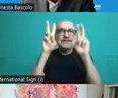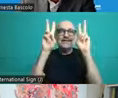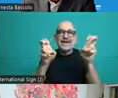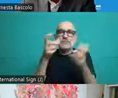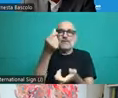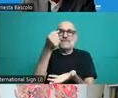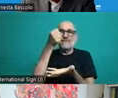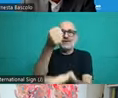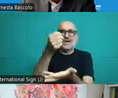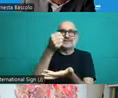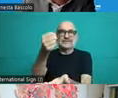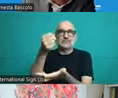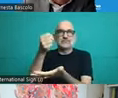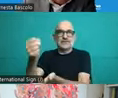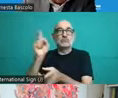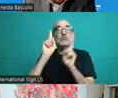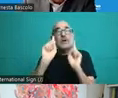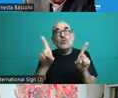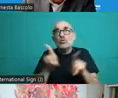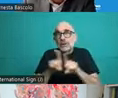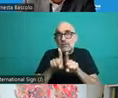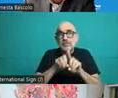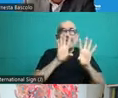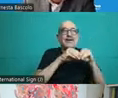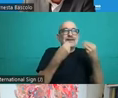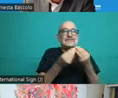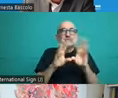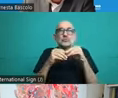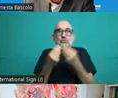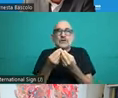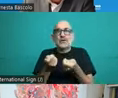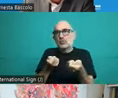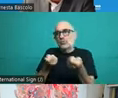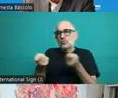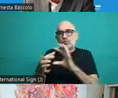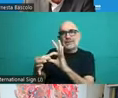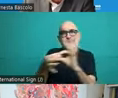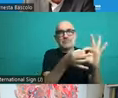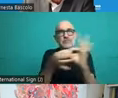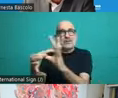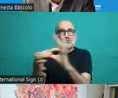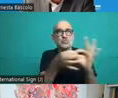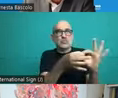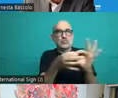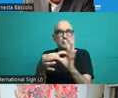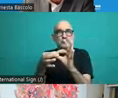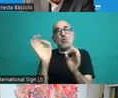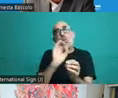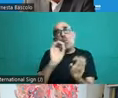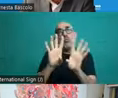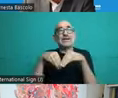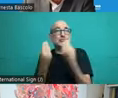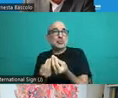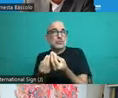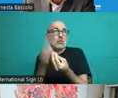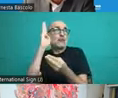kind of like final outcomes. I would like to underscore something